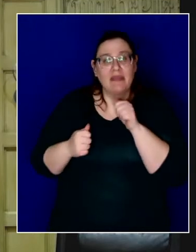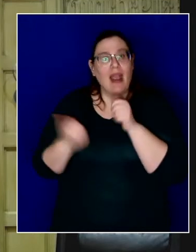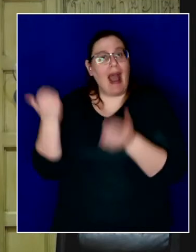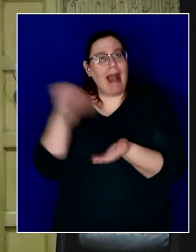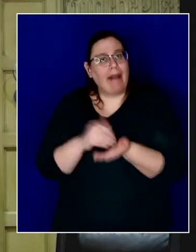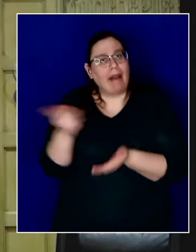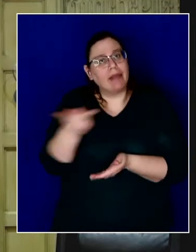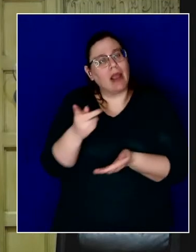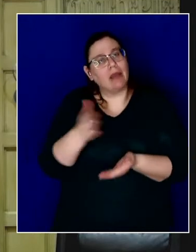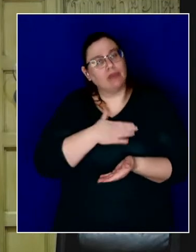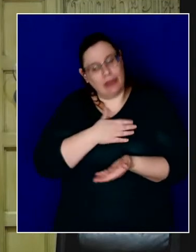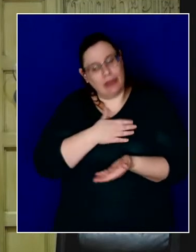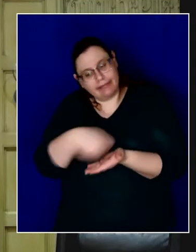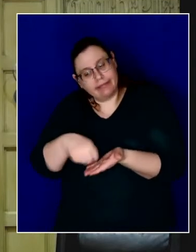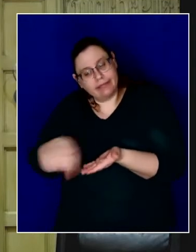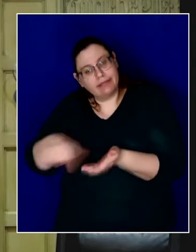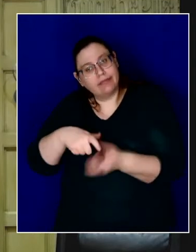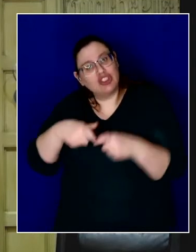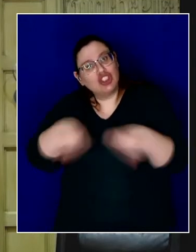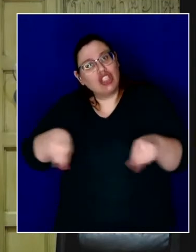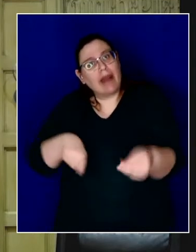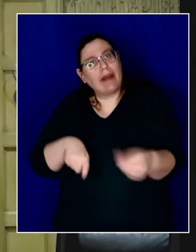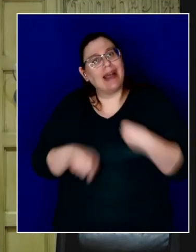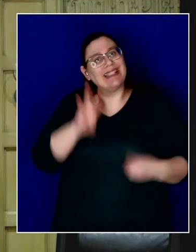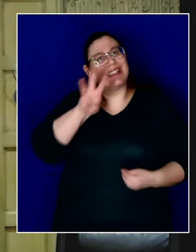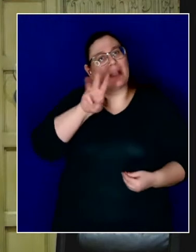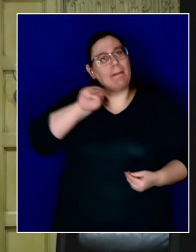another check to the Mayor's Fund for $6 million.